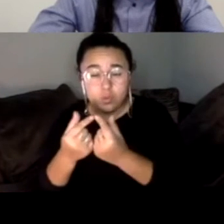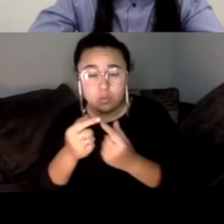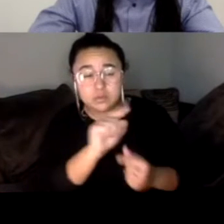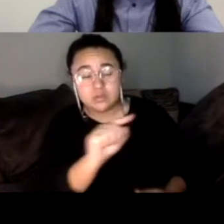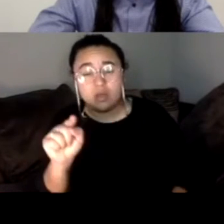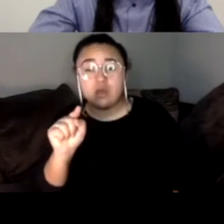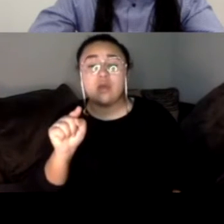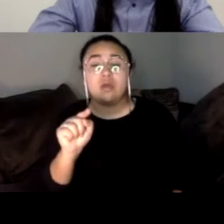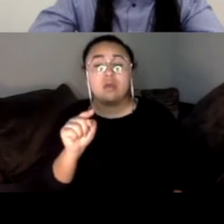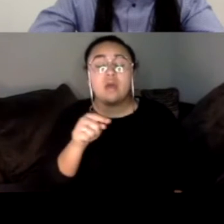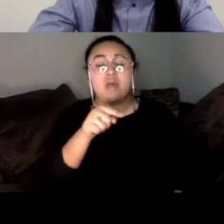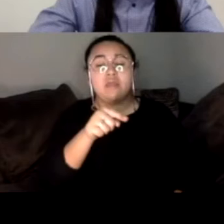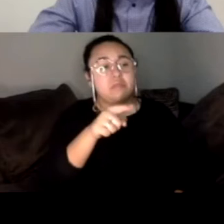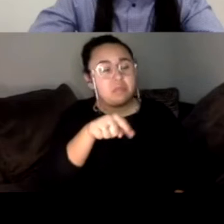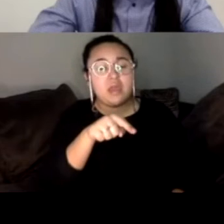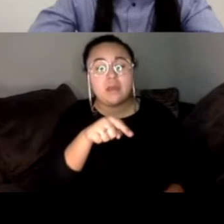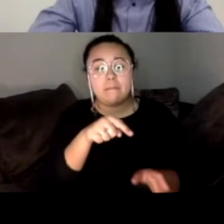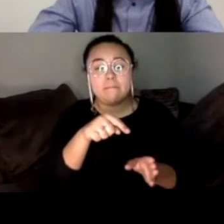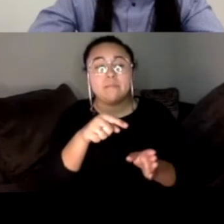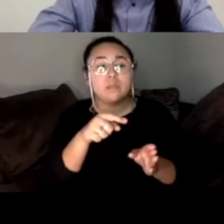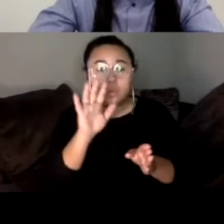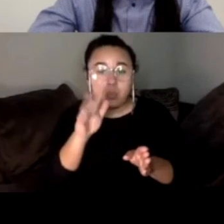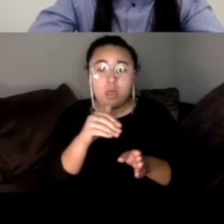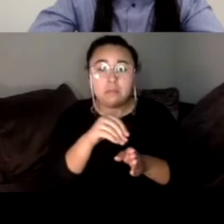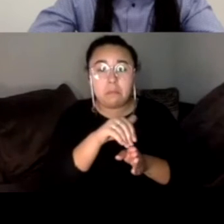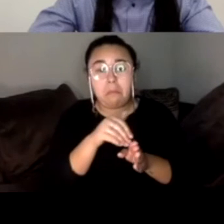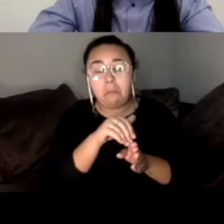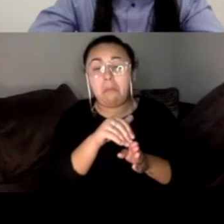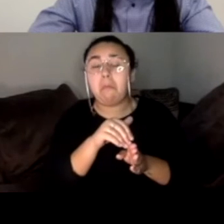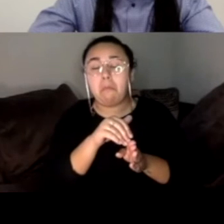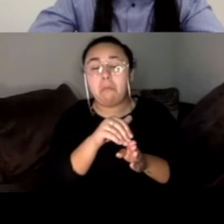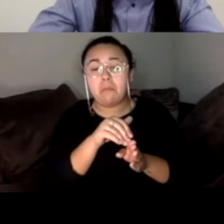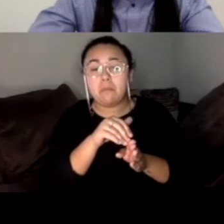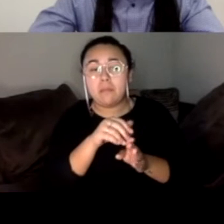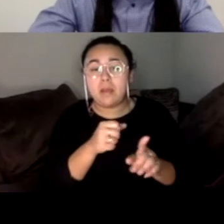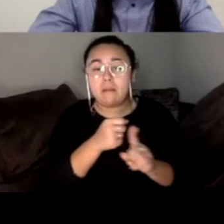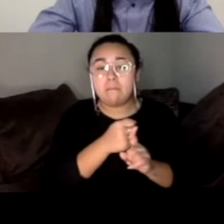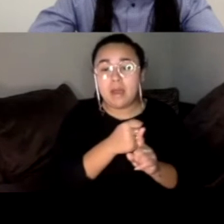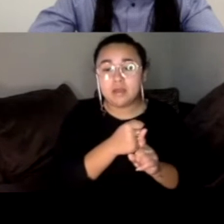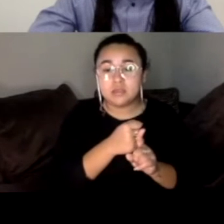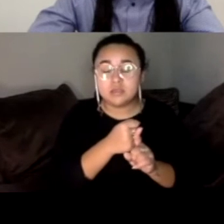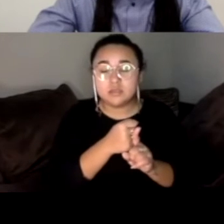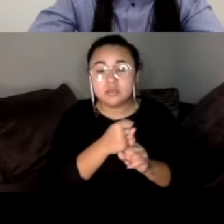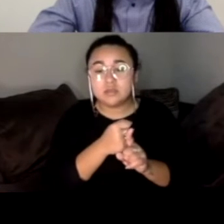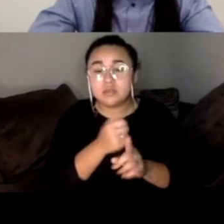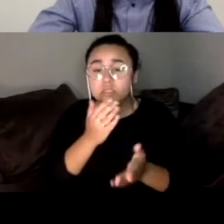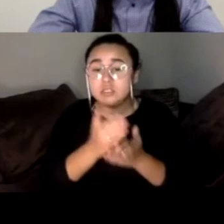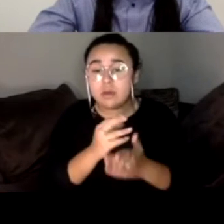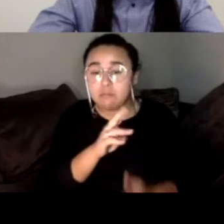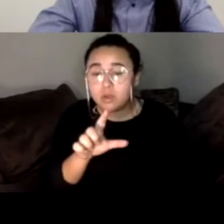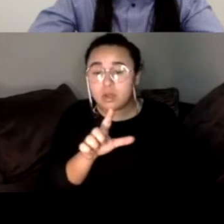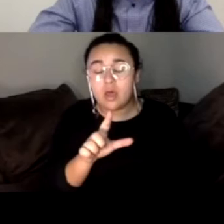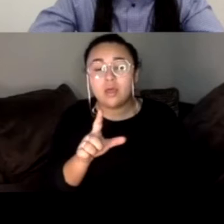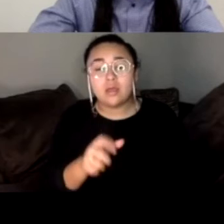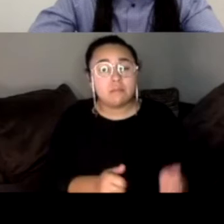uh, be the margin are, are women of color, including young women of color who are, um, the majority of women and